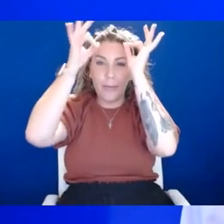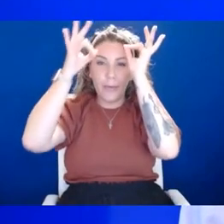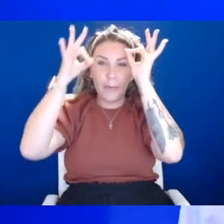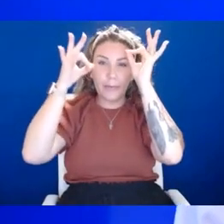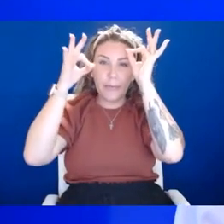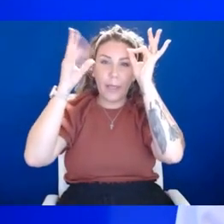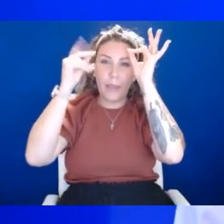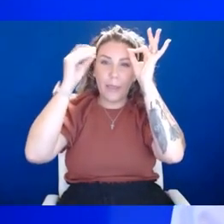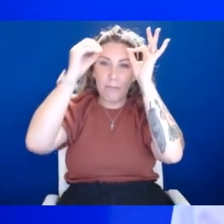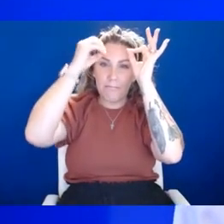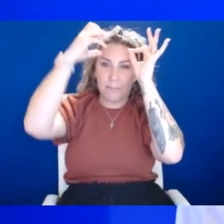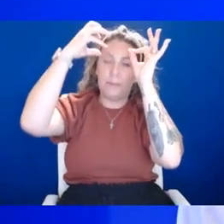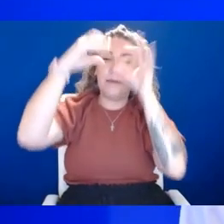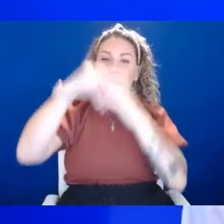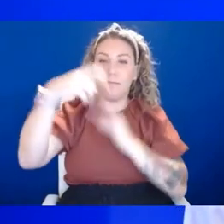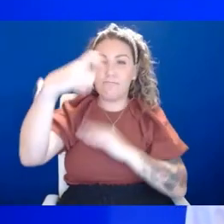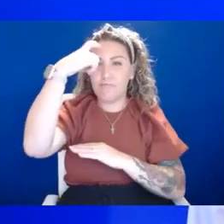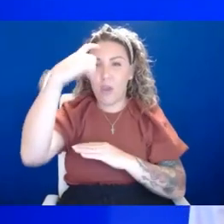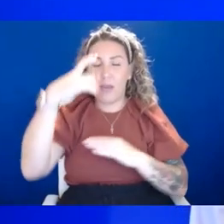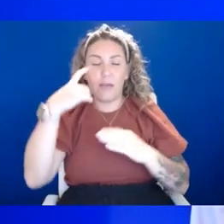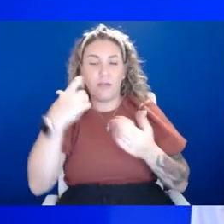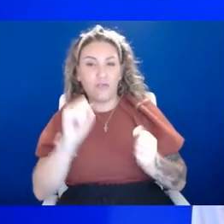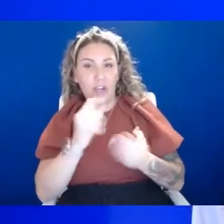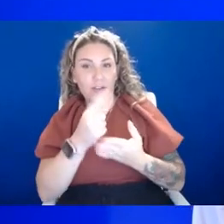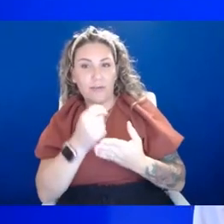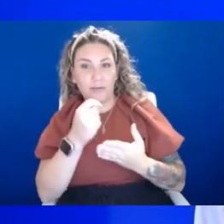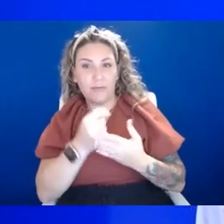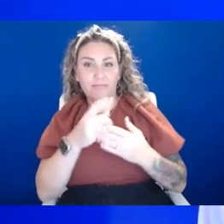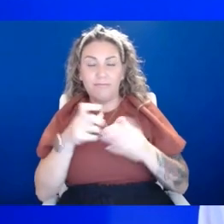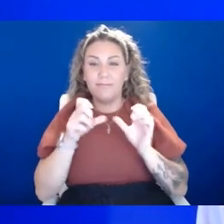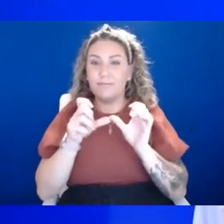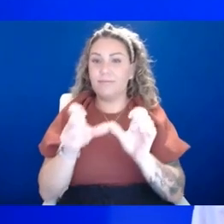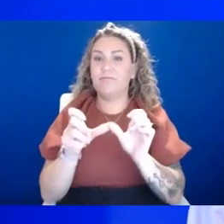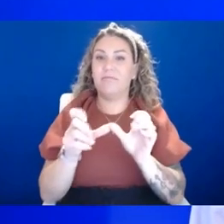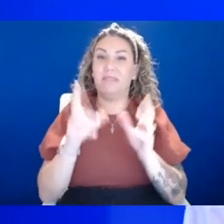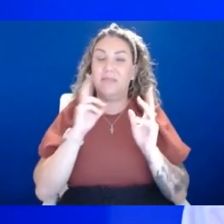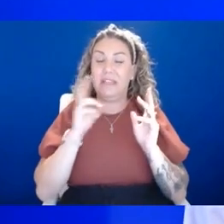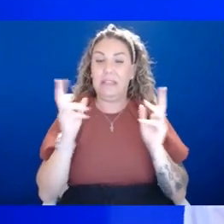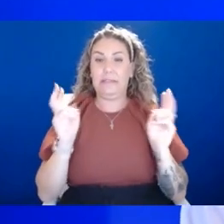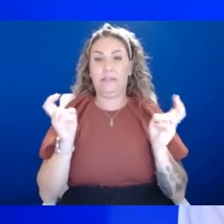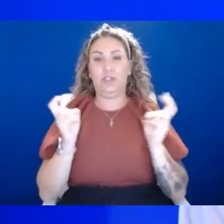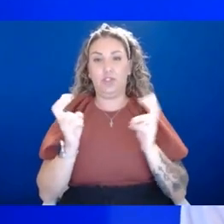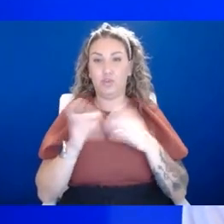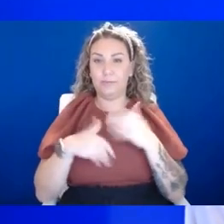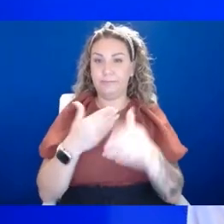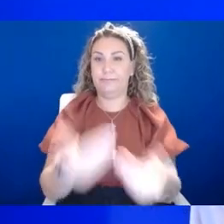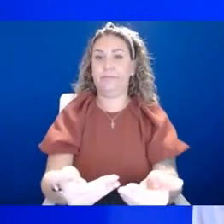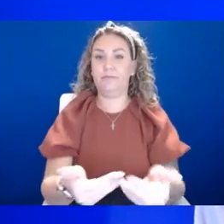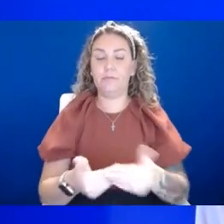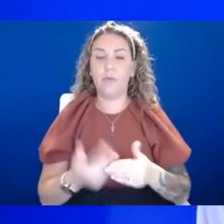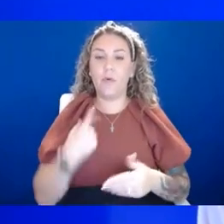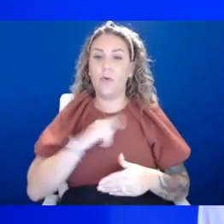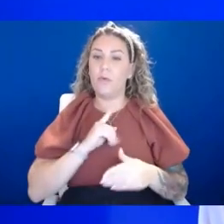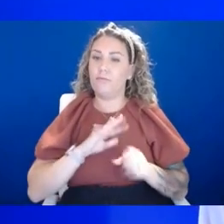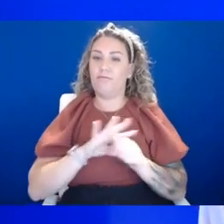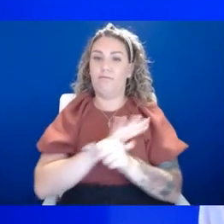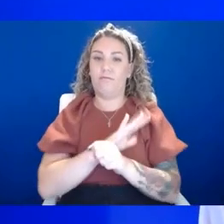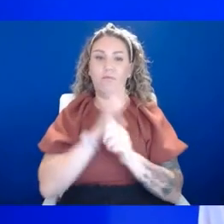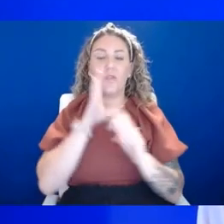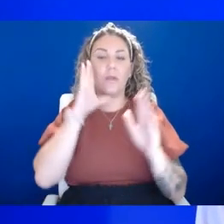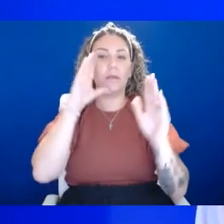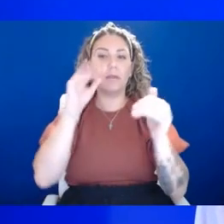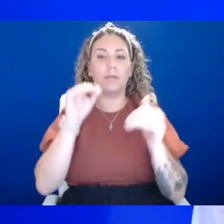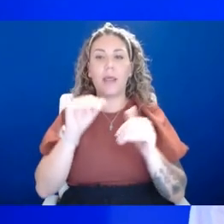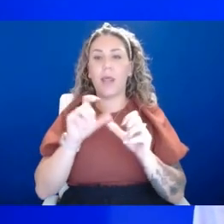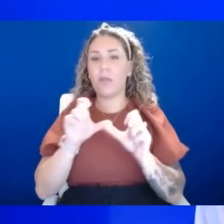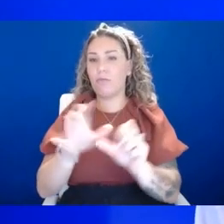treat, uh, should it continue to be an issue moving forward. And I think we all fully expect long COVID to affect people, uh, on